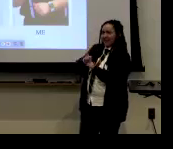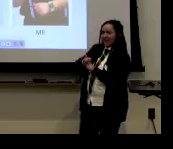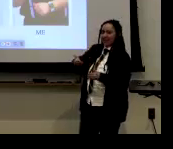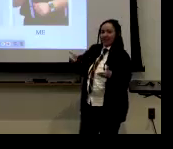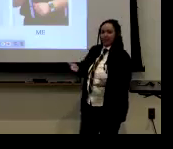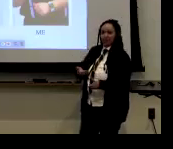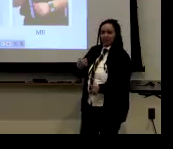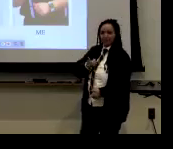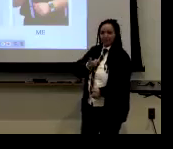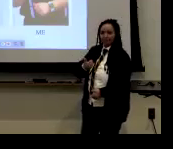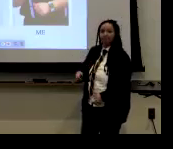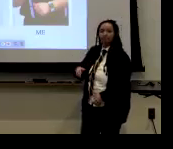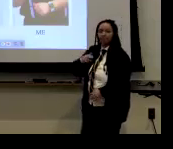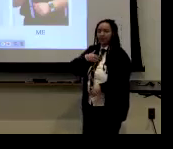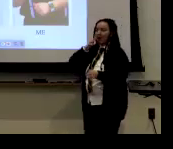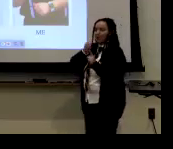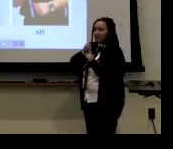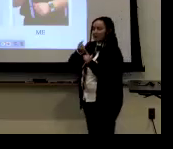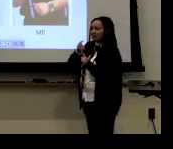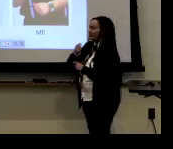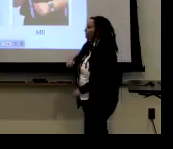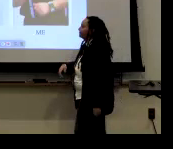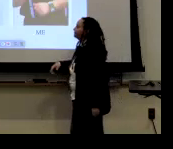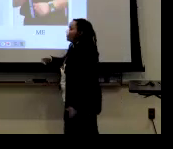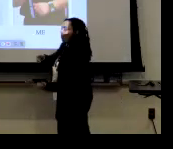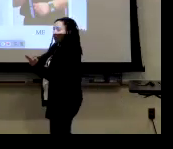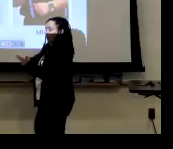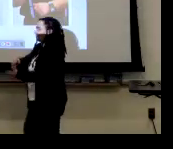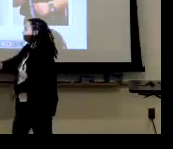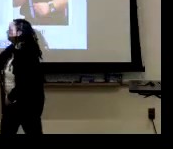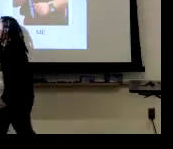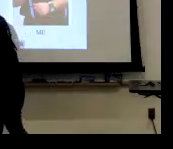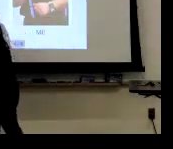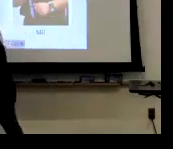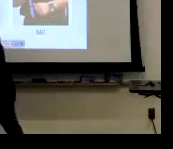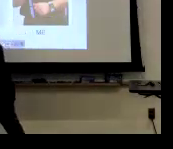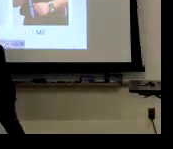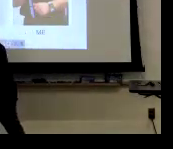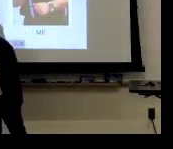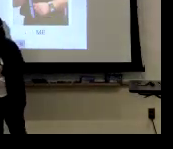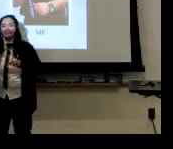So these three variations come from self-introduction. And I'll expand on this a little bit.